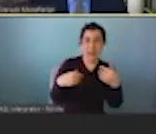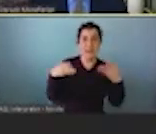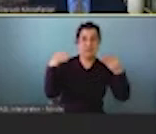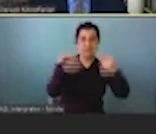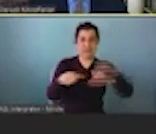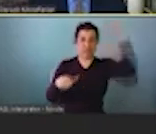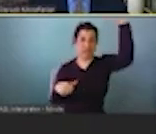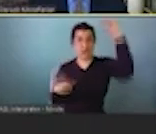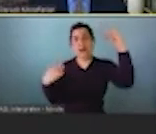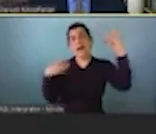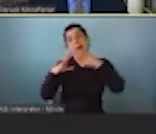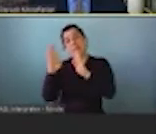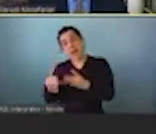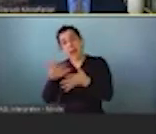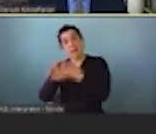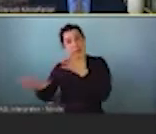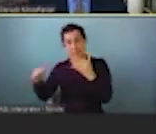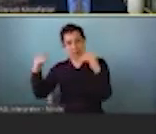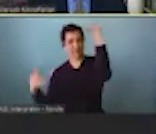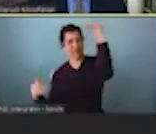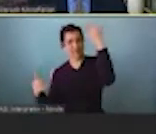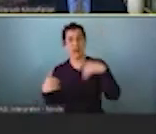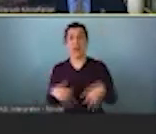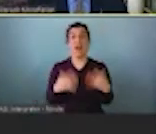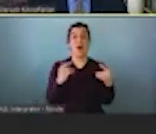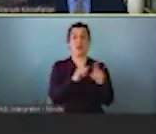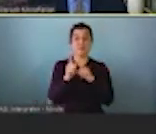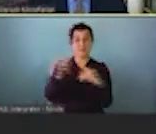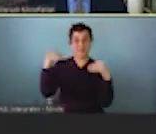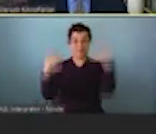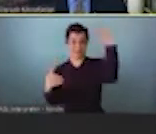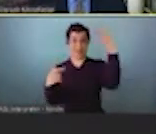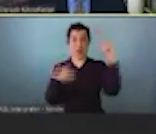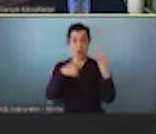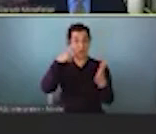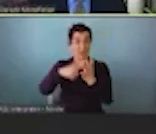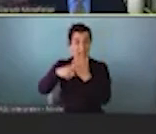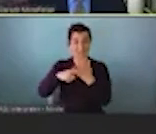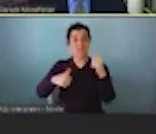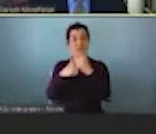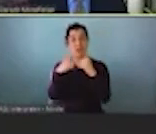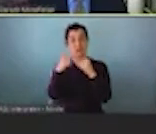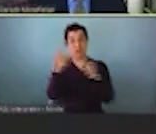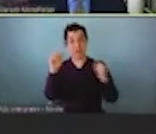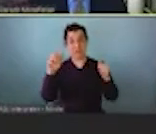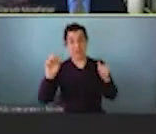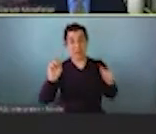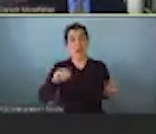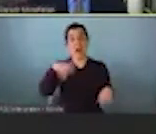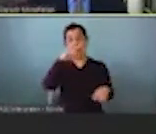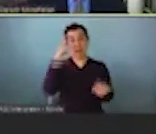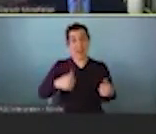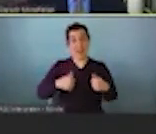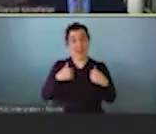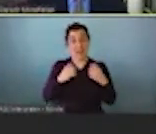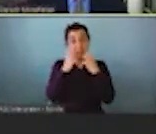there's huge disparities. And I think in a time of recognition of structural racism, the Black Lives Matter movement, of the incredible